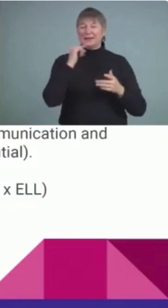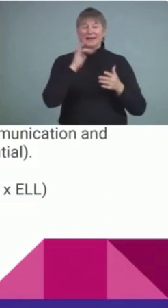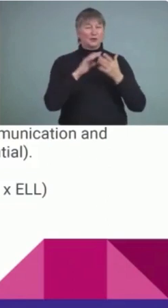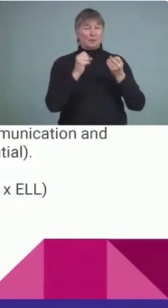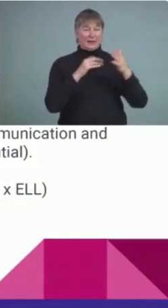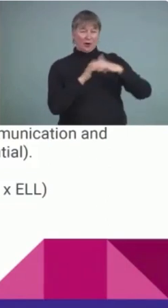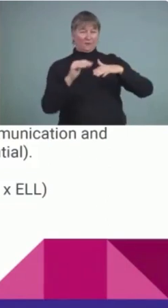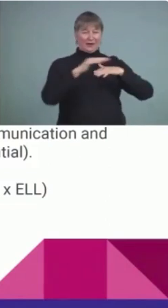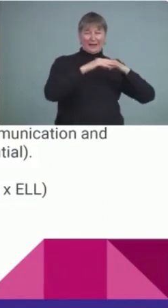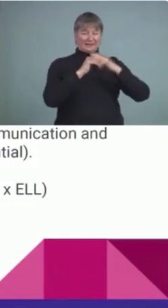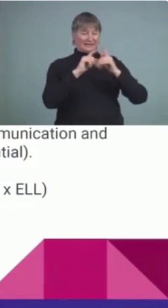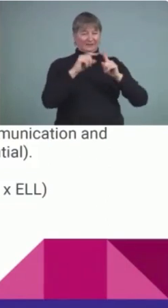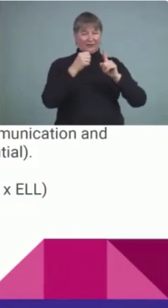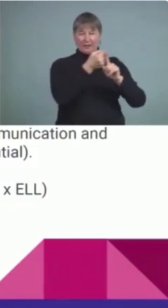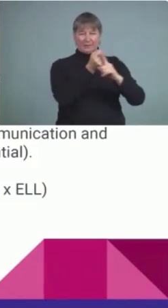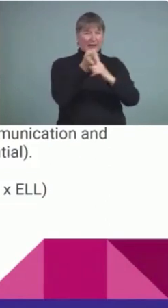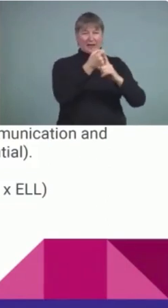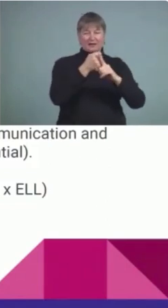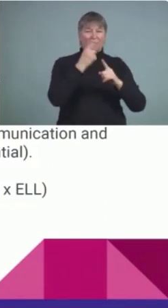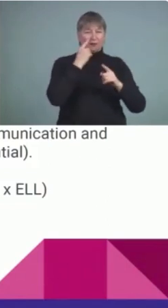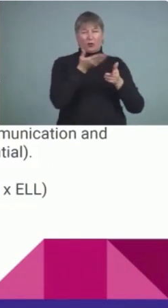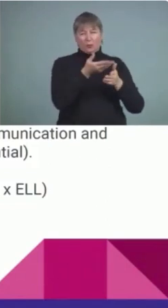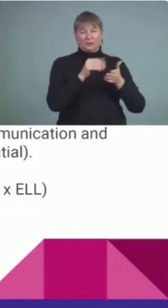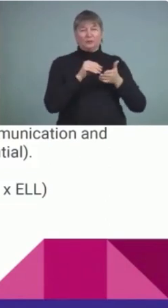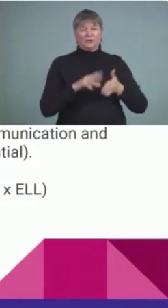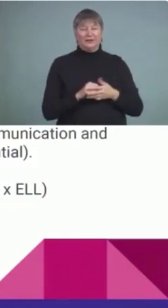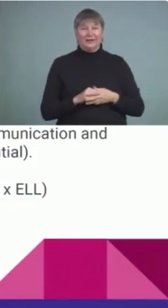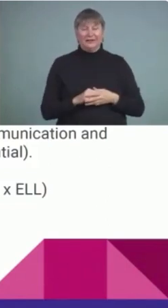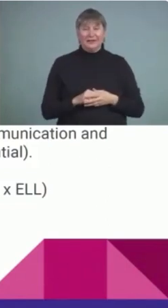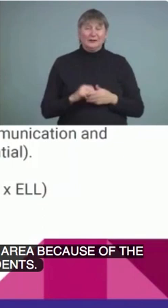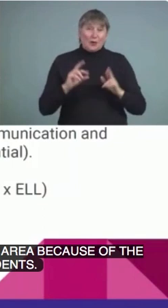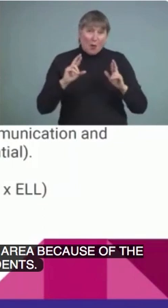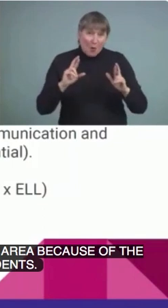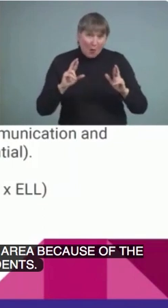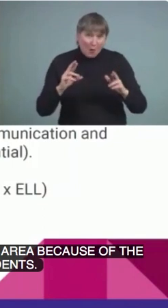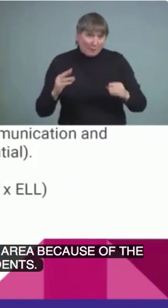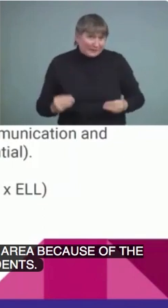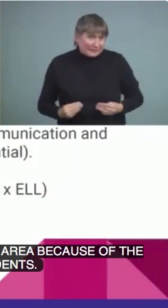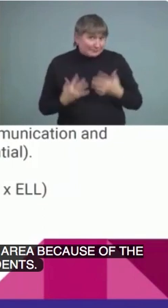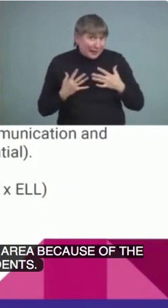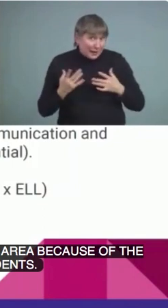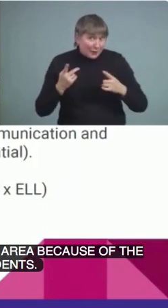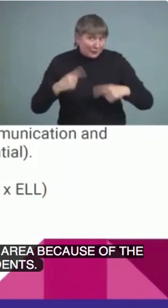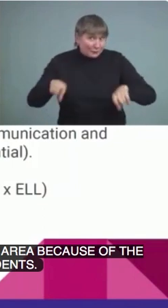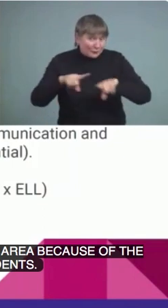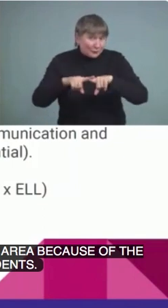that it has on these students. So, we hope this has inspired you to maybe pursue some